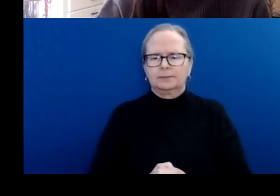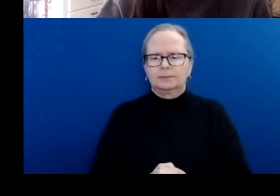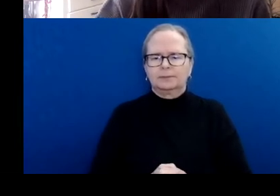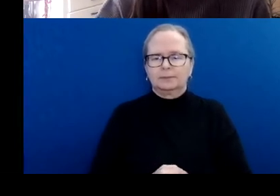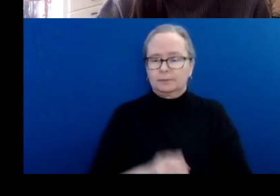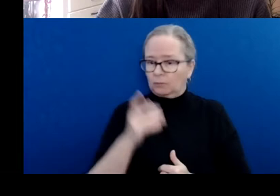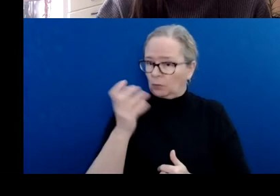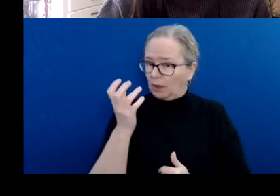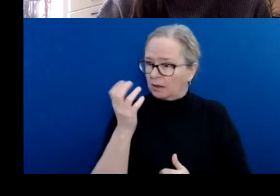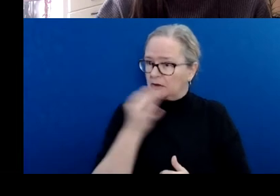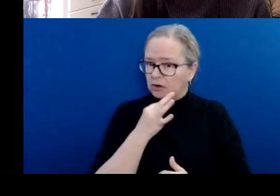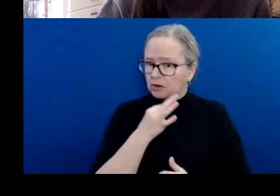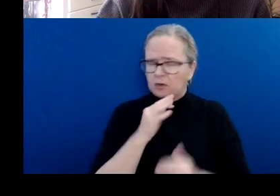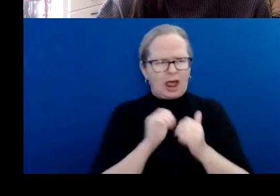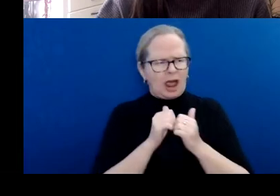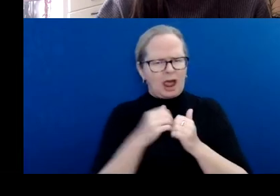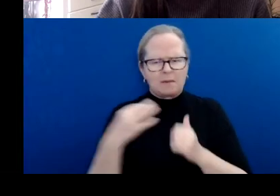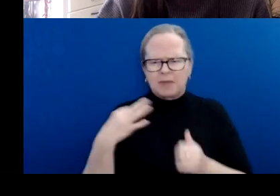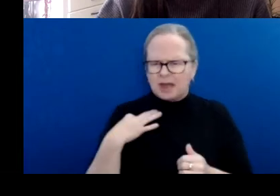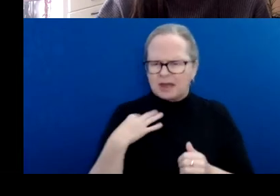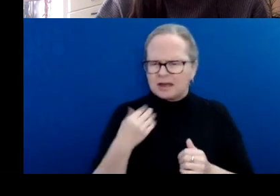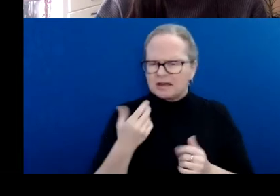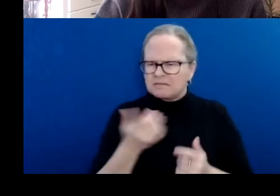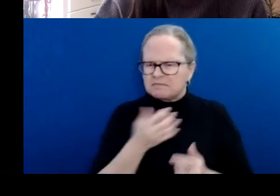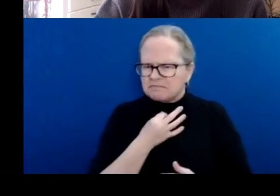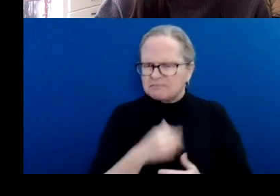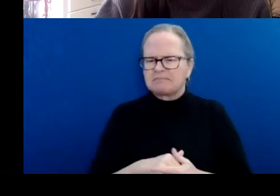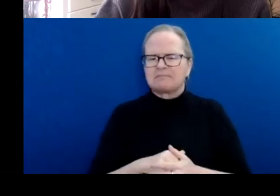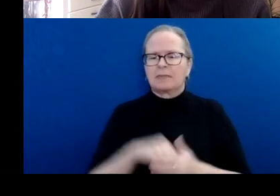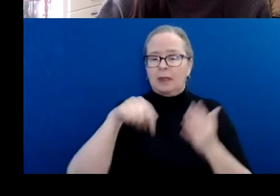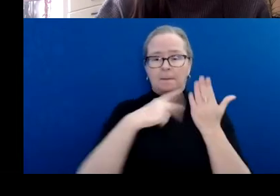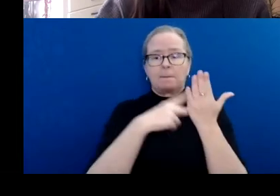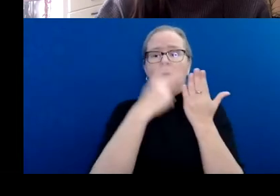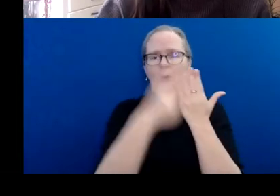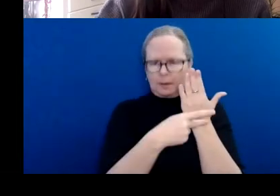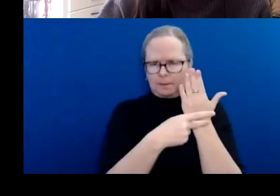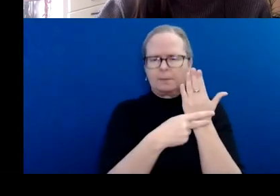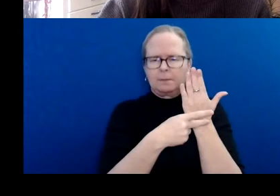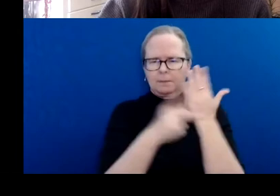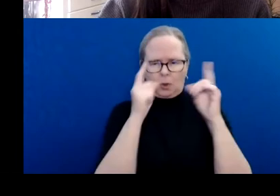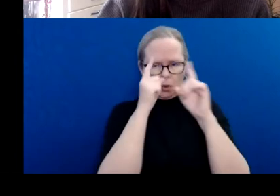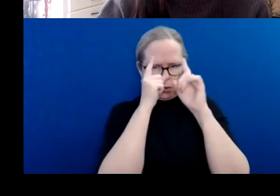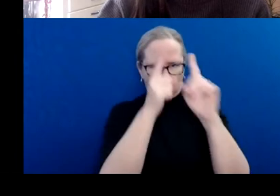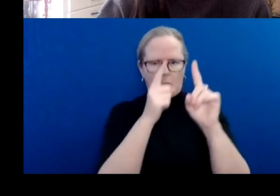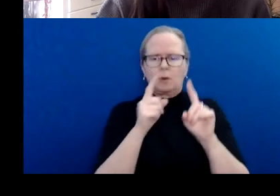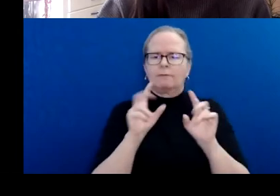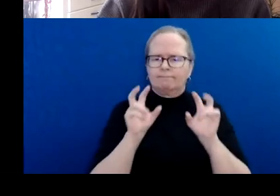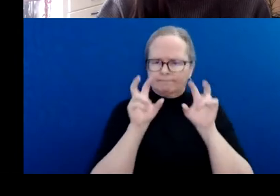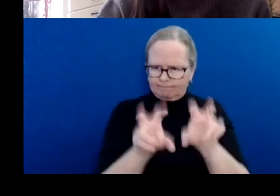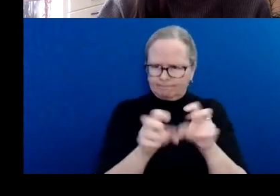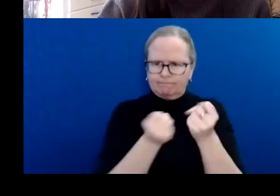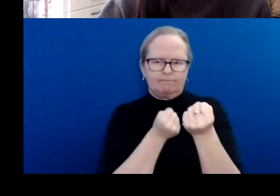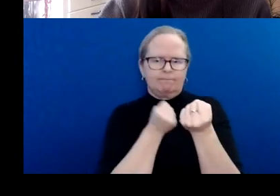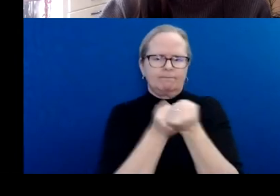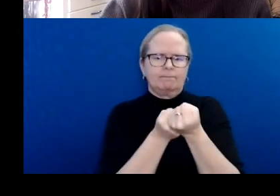This program is intended to fund activities related to the development of an artist's professional artistic practice